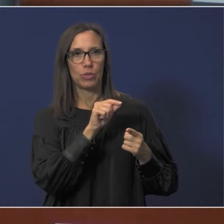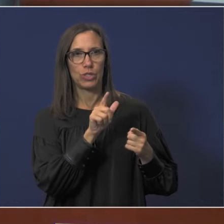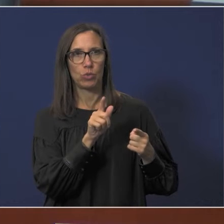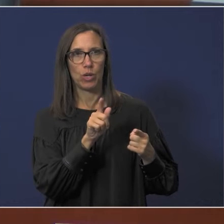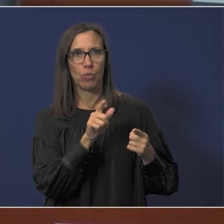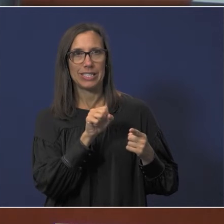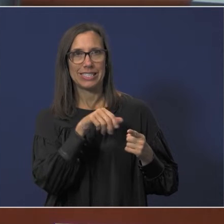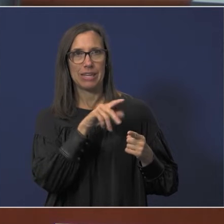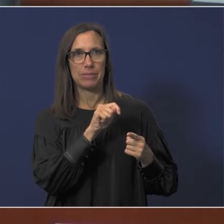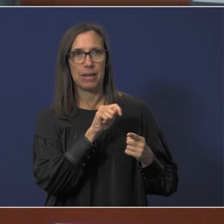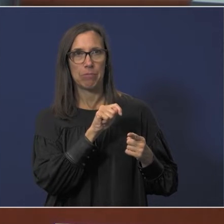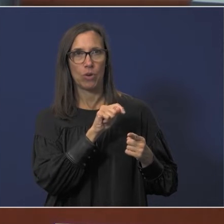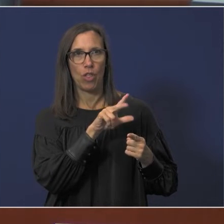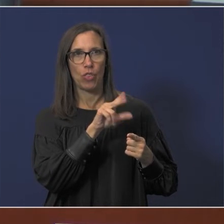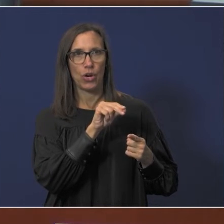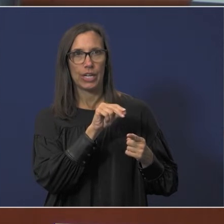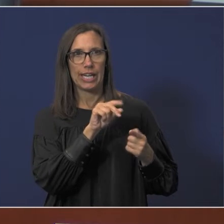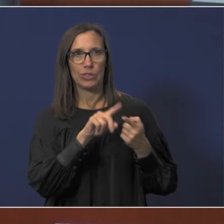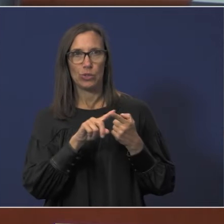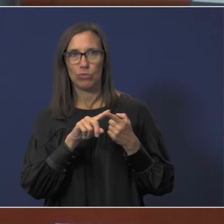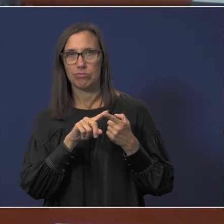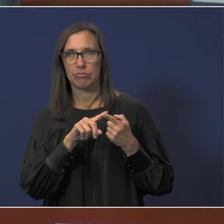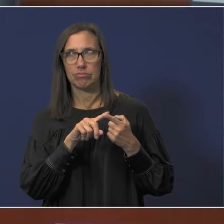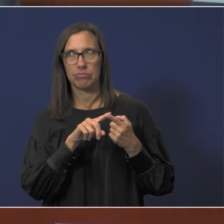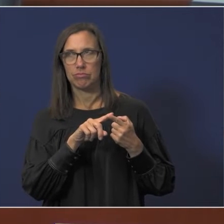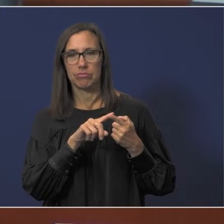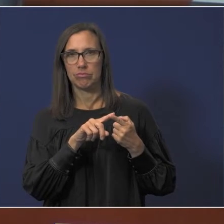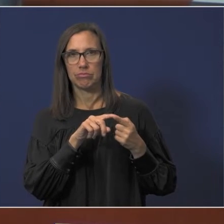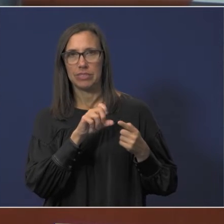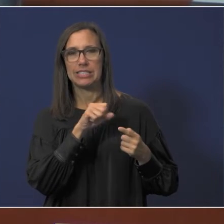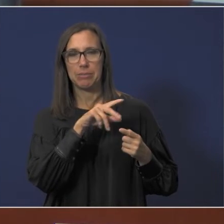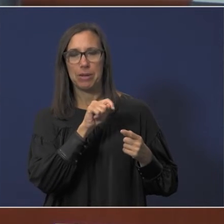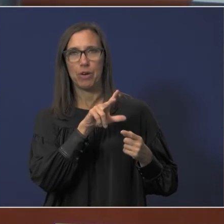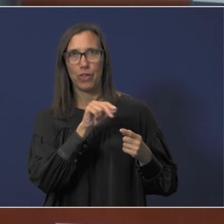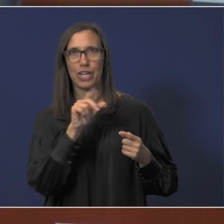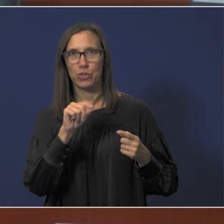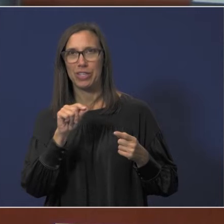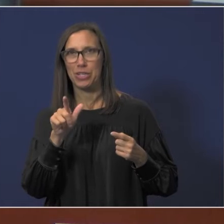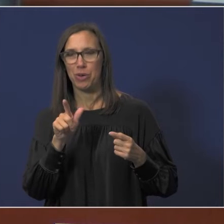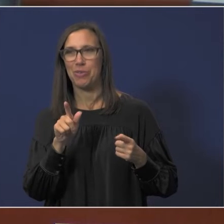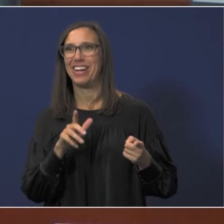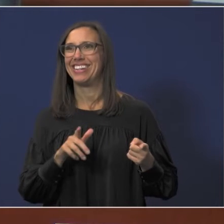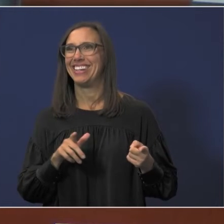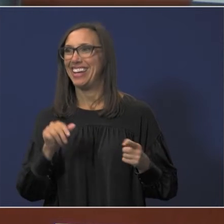september 30 2021 any questions from board members